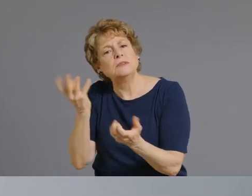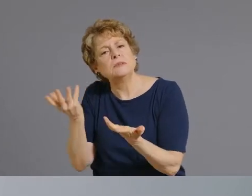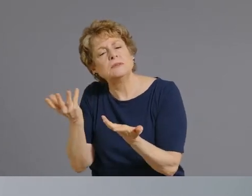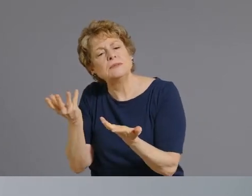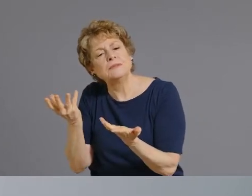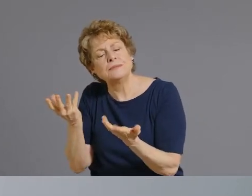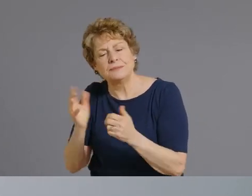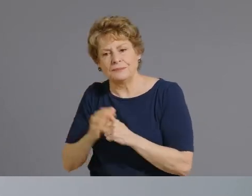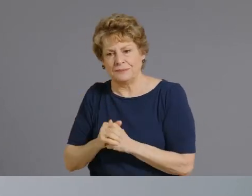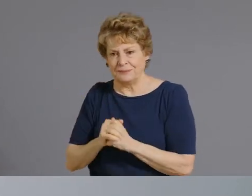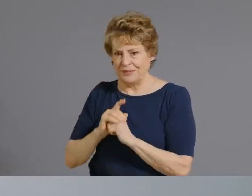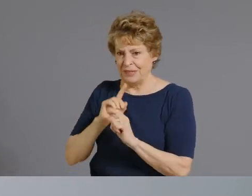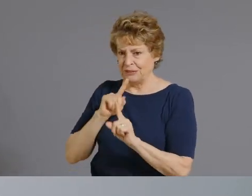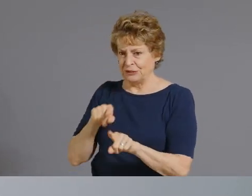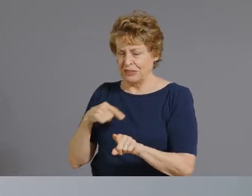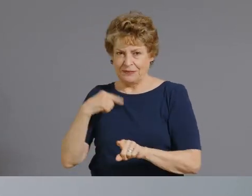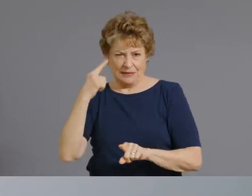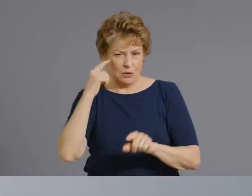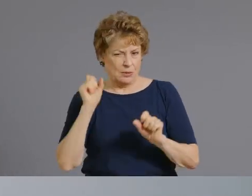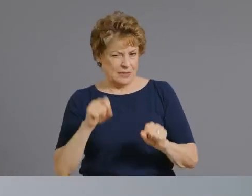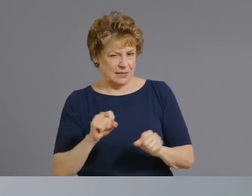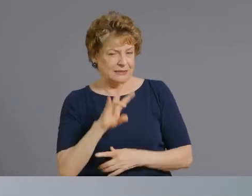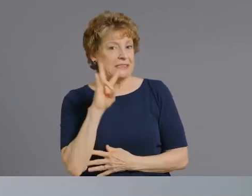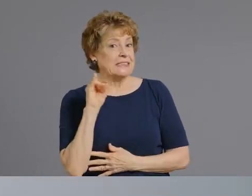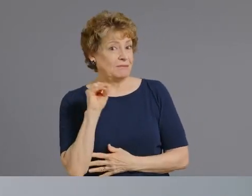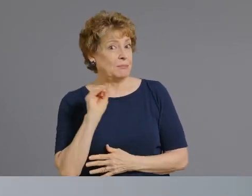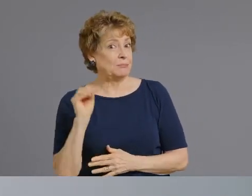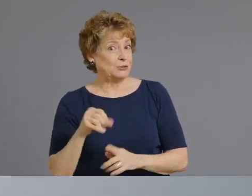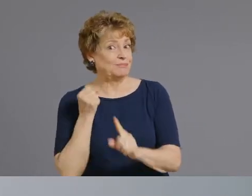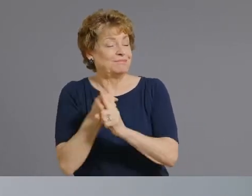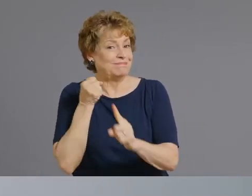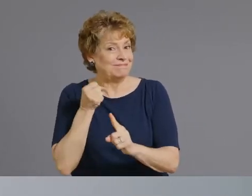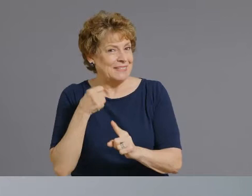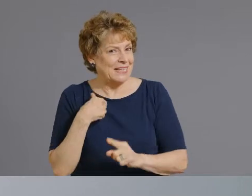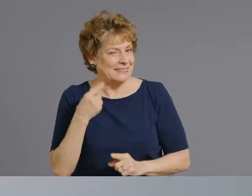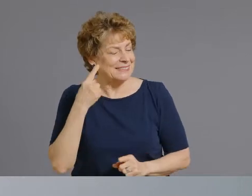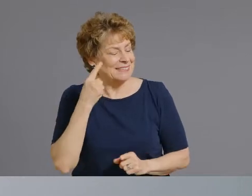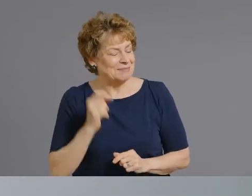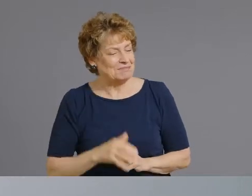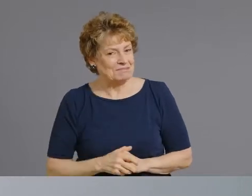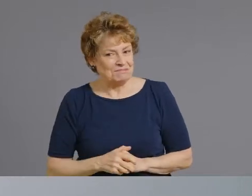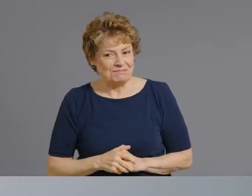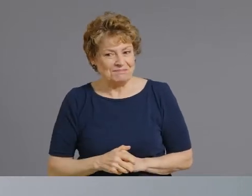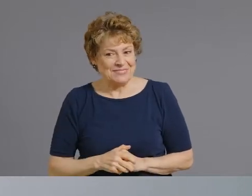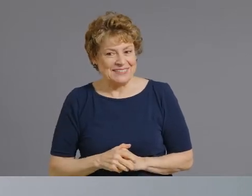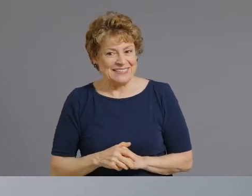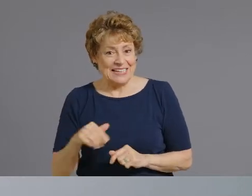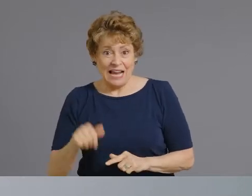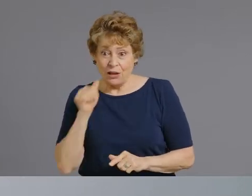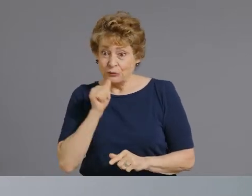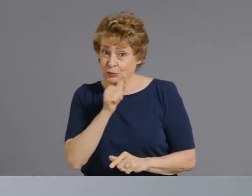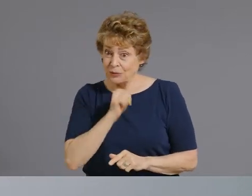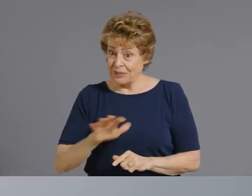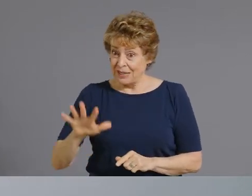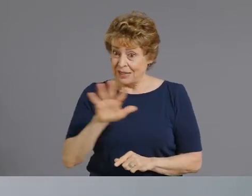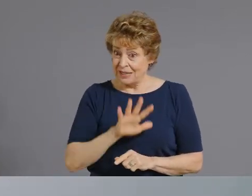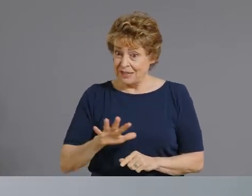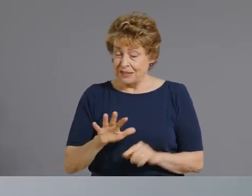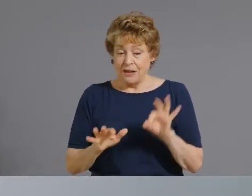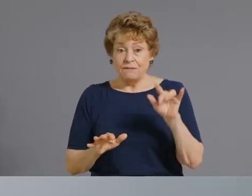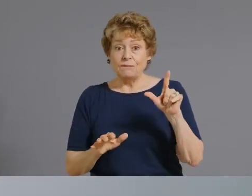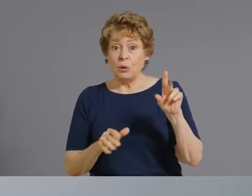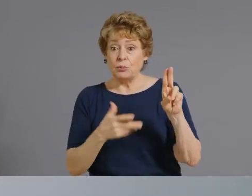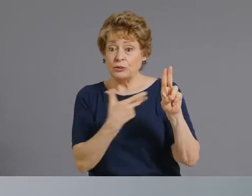um you know we see lower flu vaccination numbers i think covid it has been more